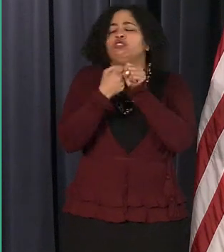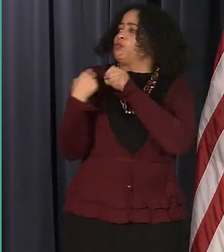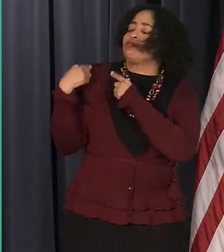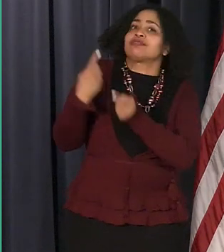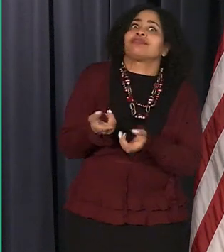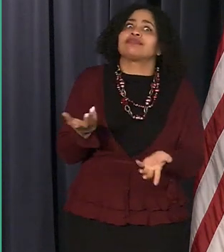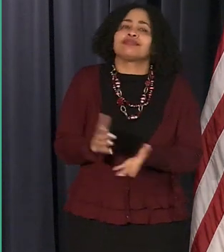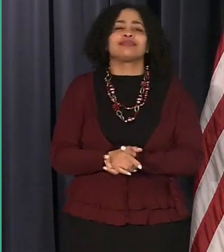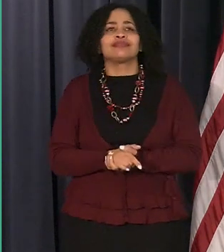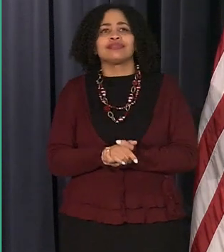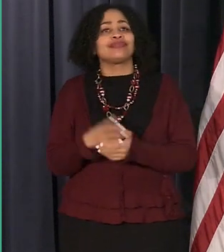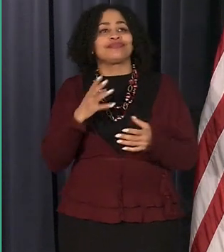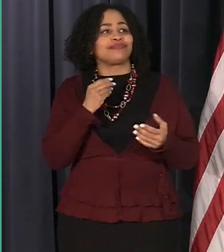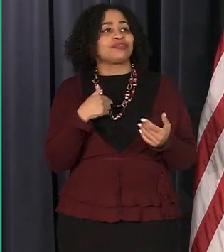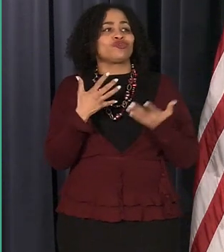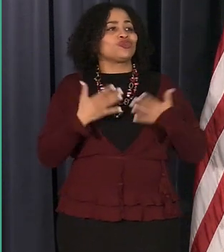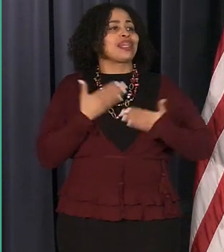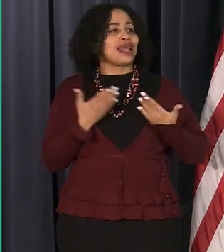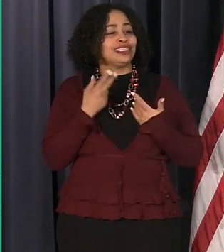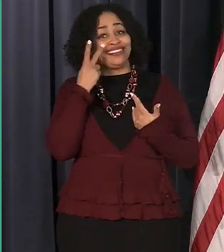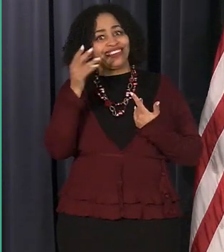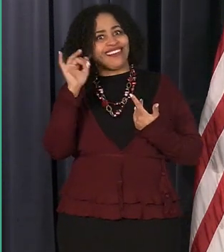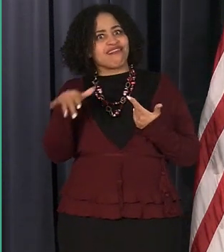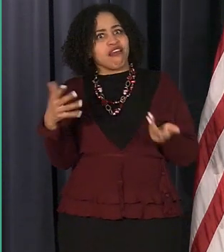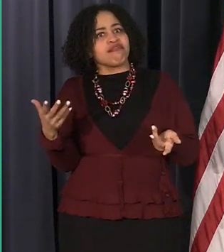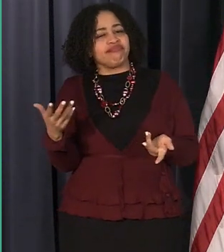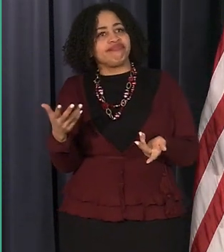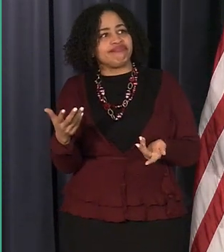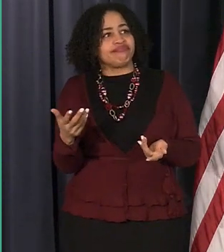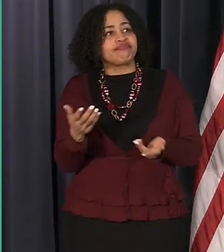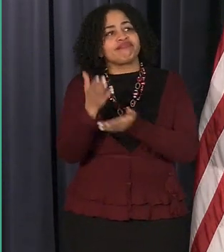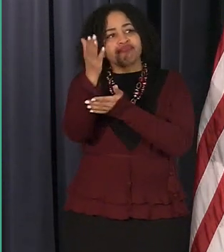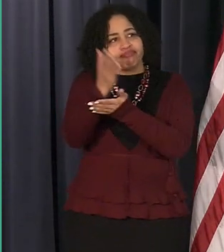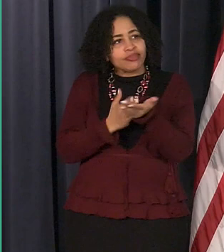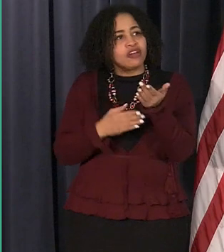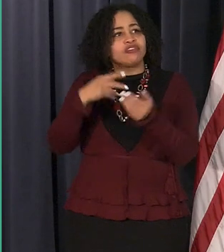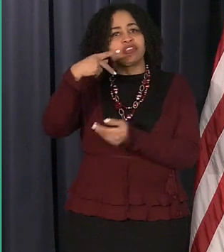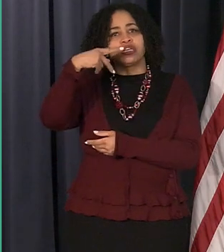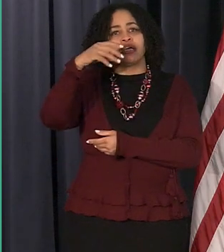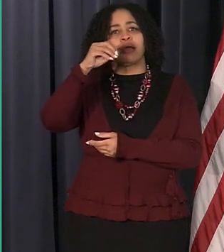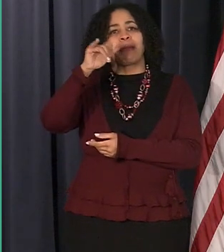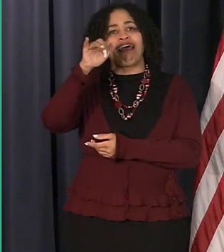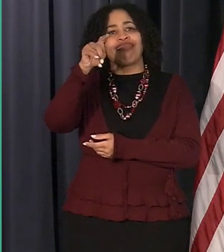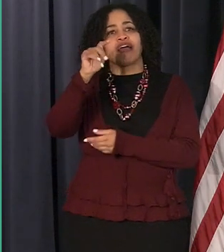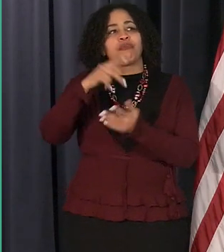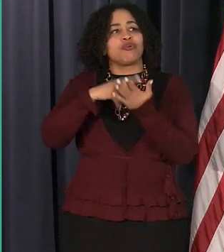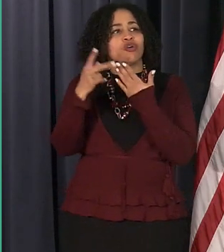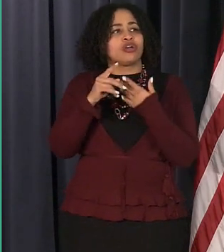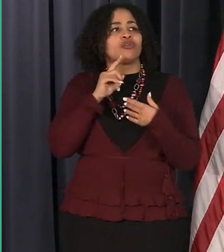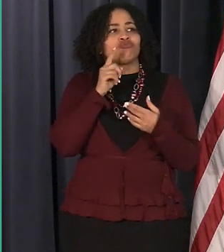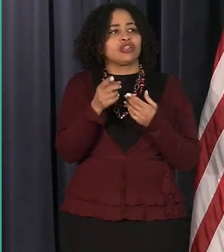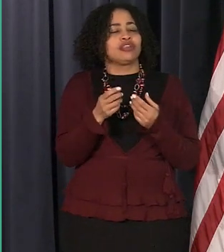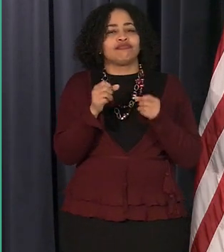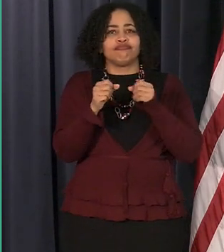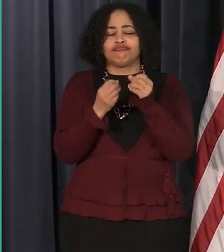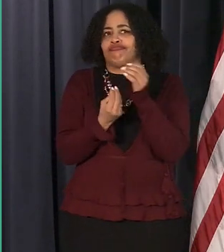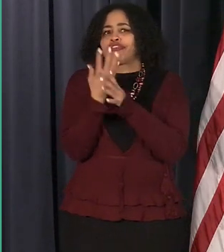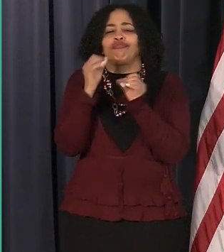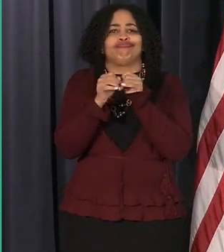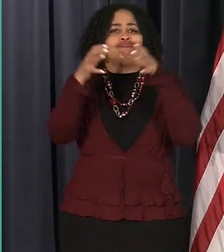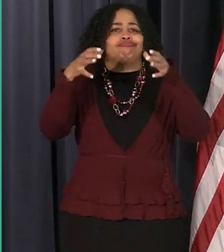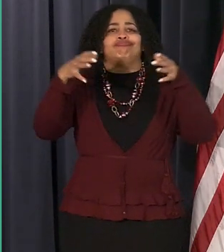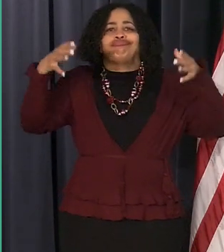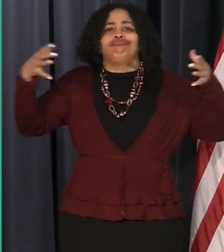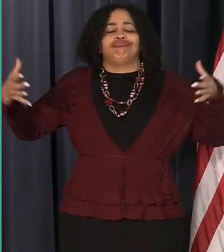um and so glad to see that it is part of the pilot program and really expanding throughout the entire jefferson